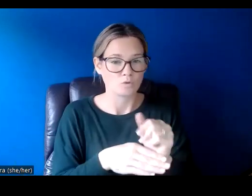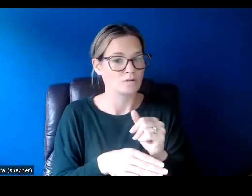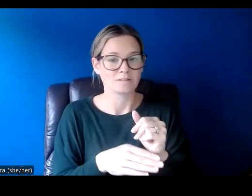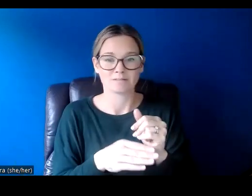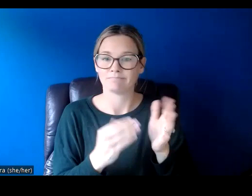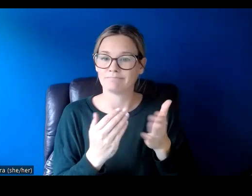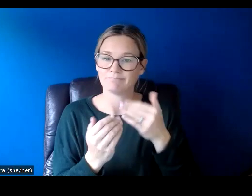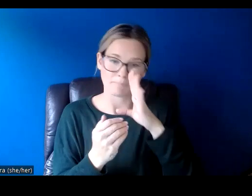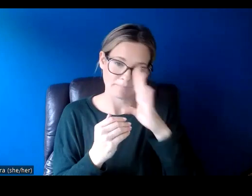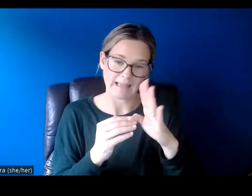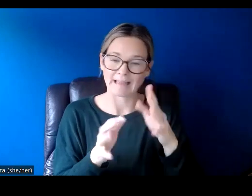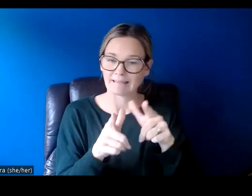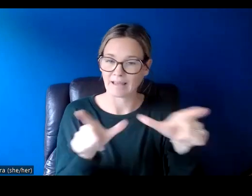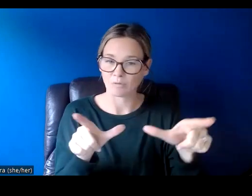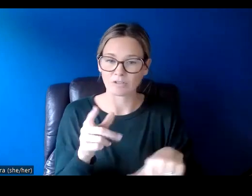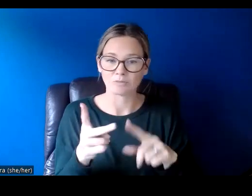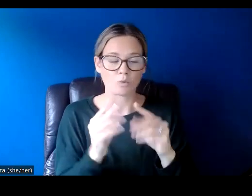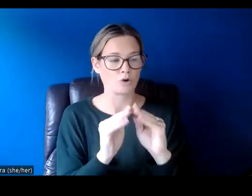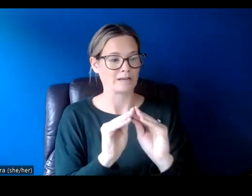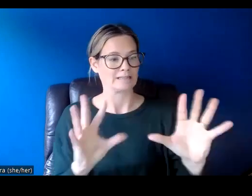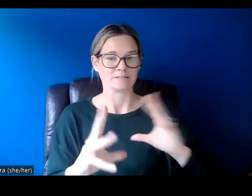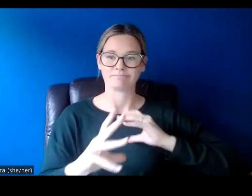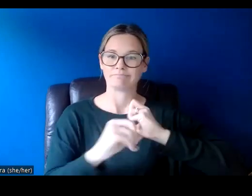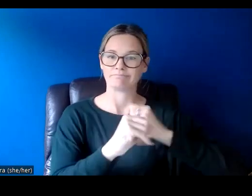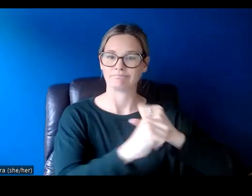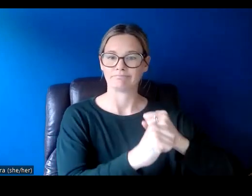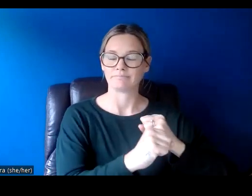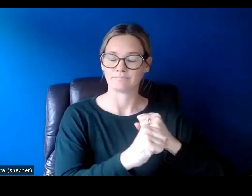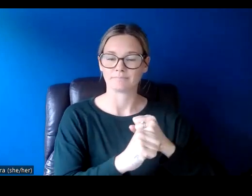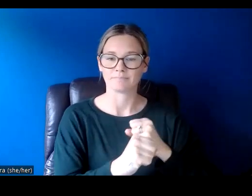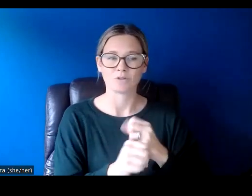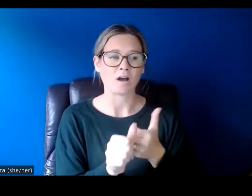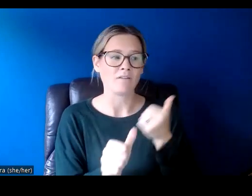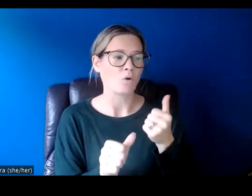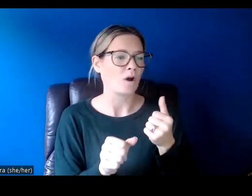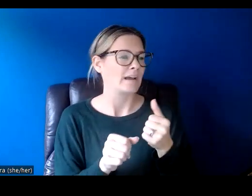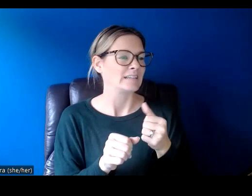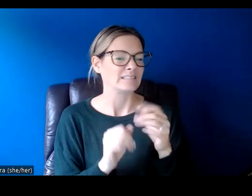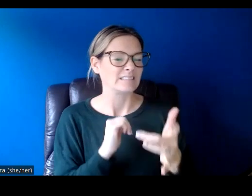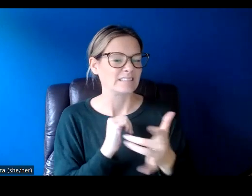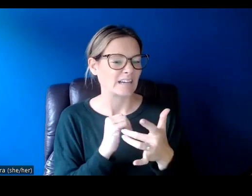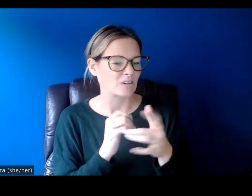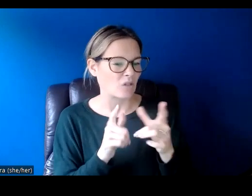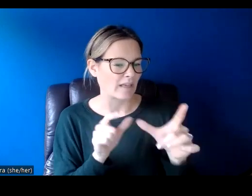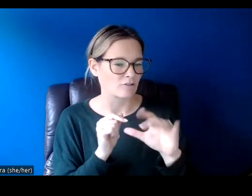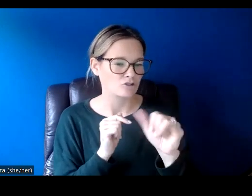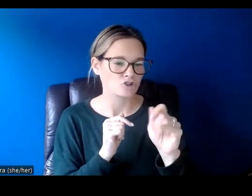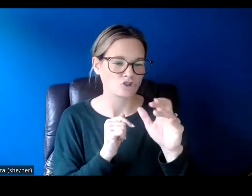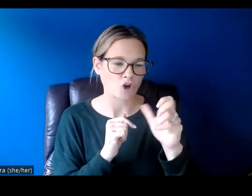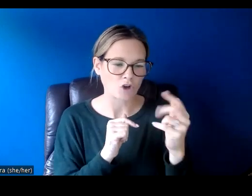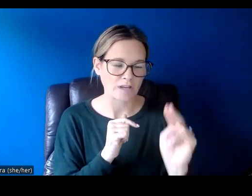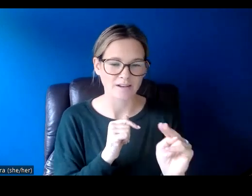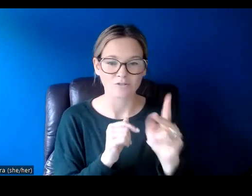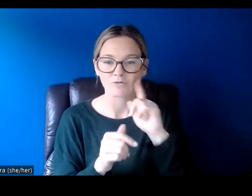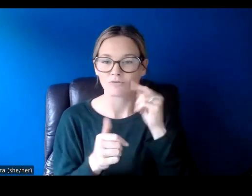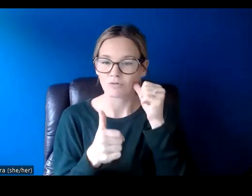language. It's often clearer and more concise. So avoid jargon or technical language, remembering that the